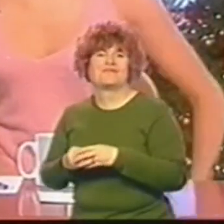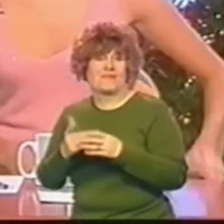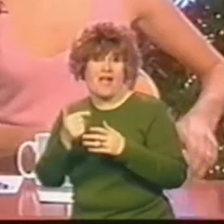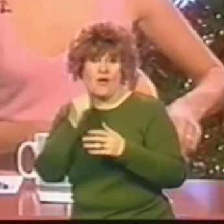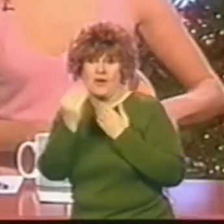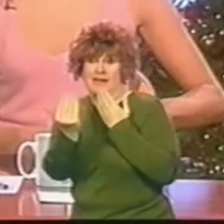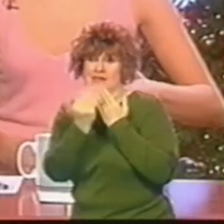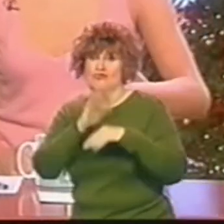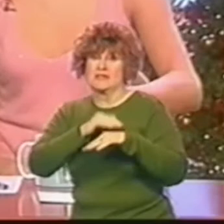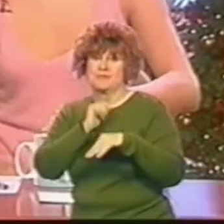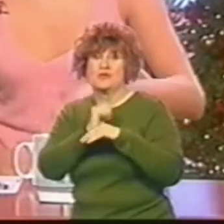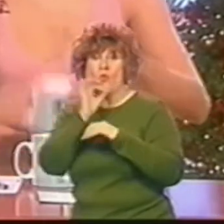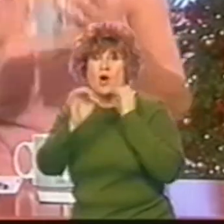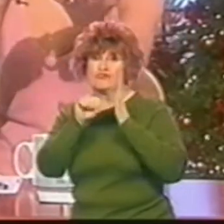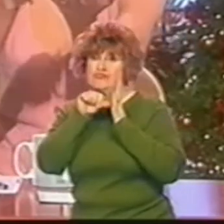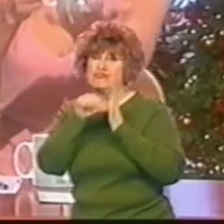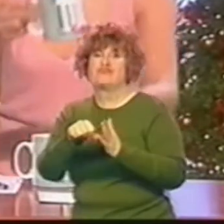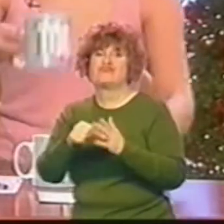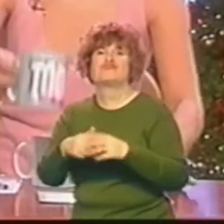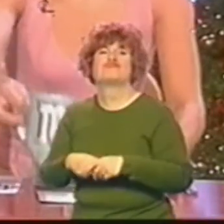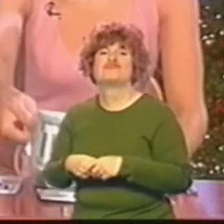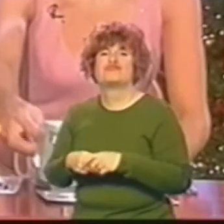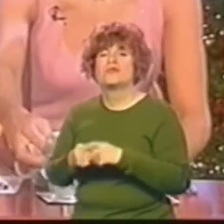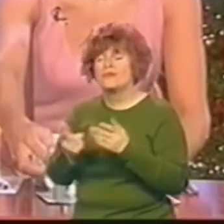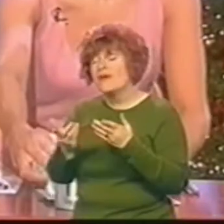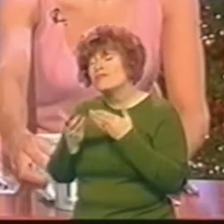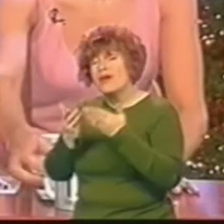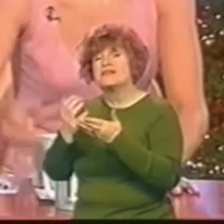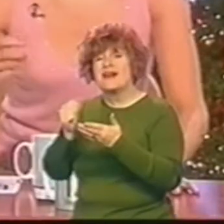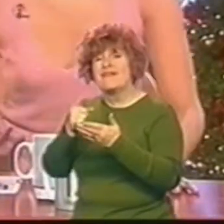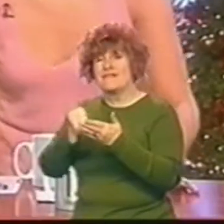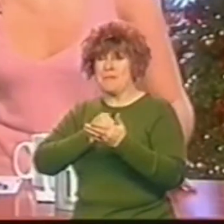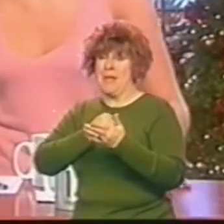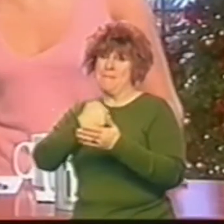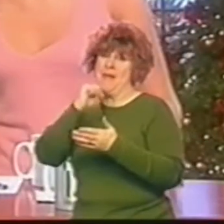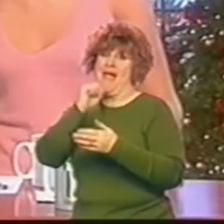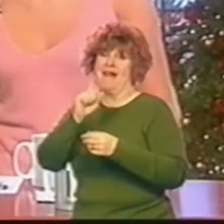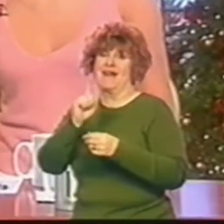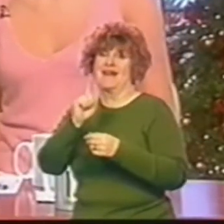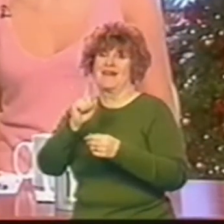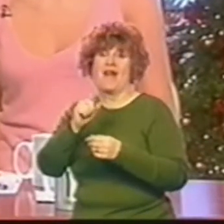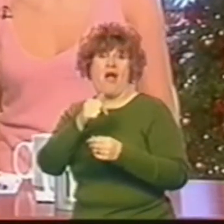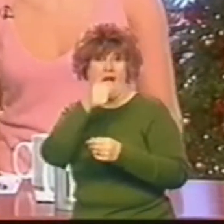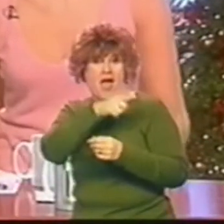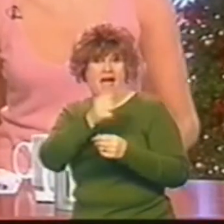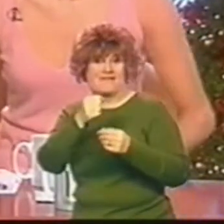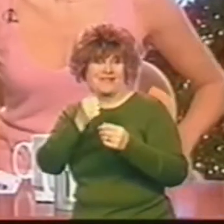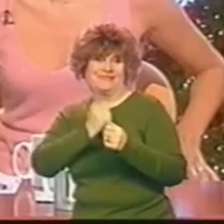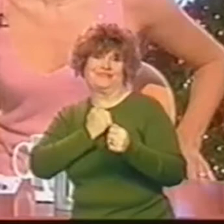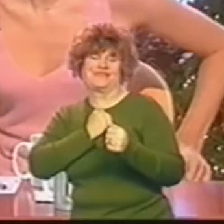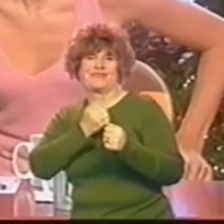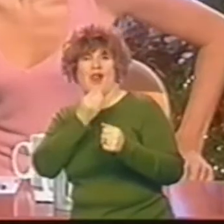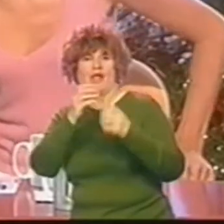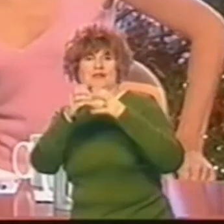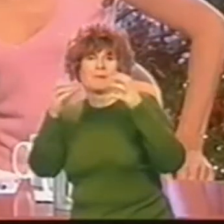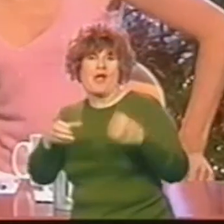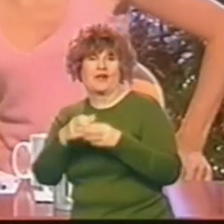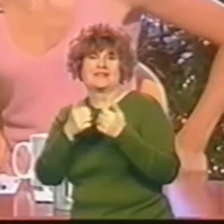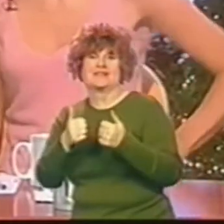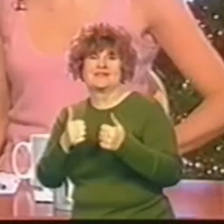Hard. Right. You do get a consolation prize. You get Mel's mug. And, Keith, how lucky can you get? You've got Des's lunchbox. That's all I want, is there.